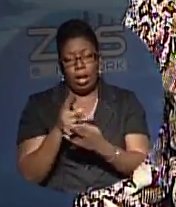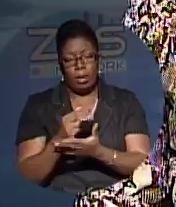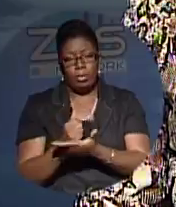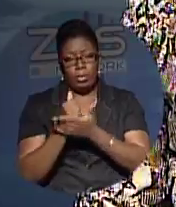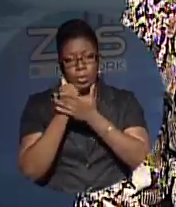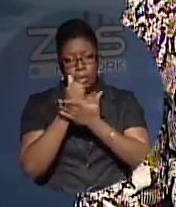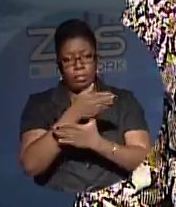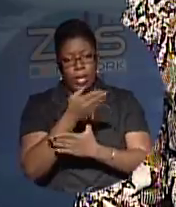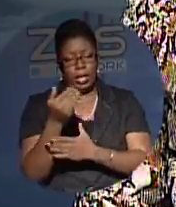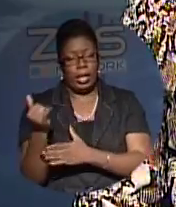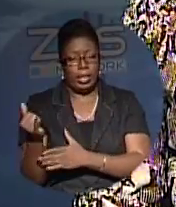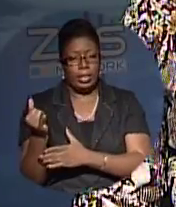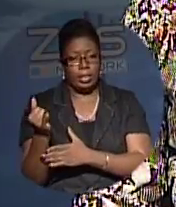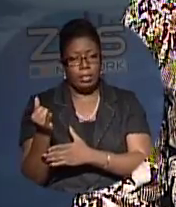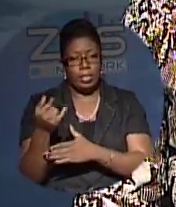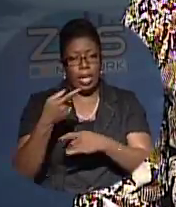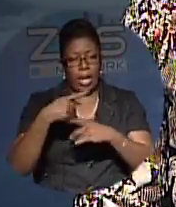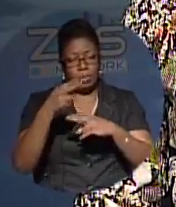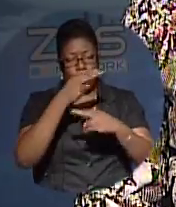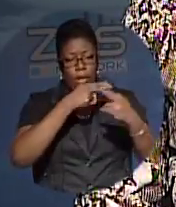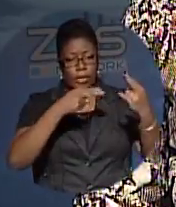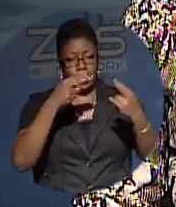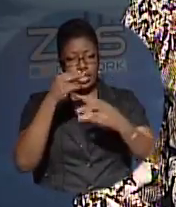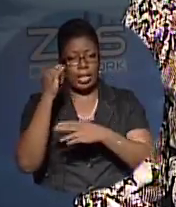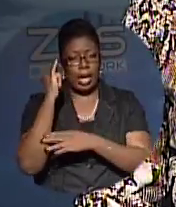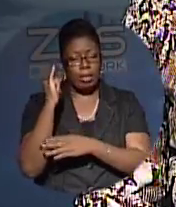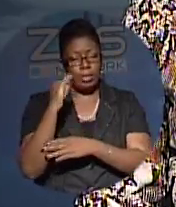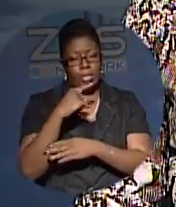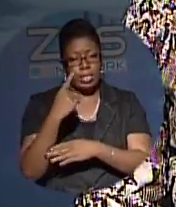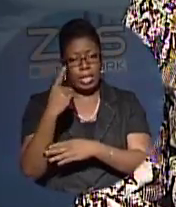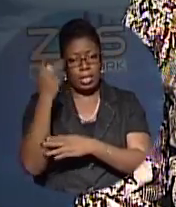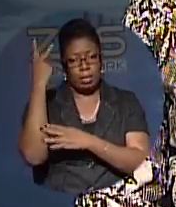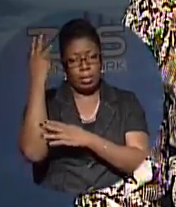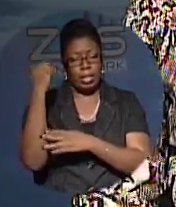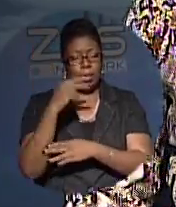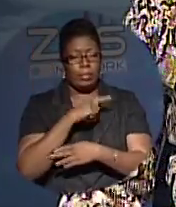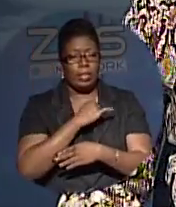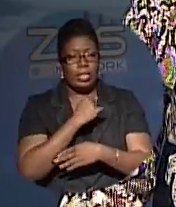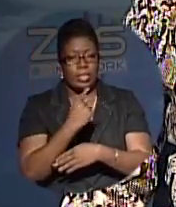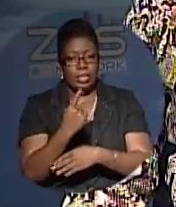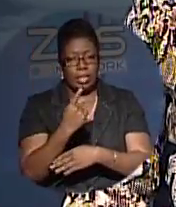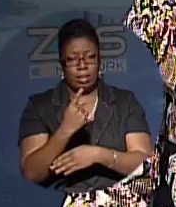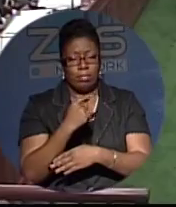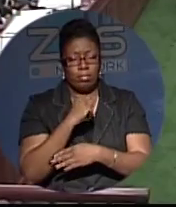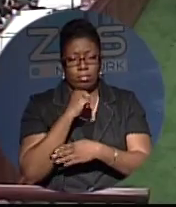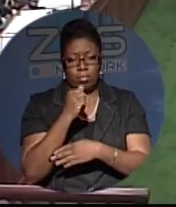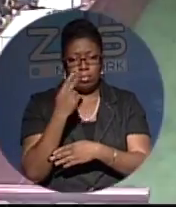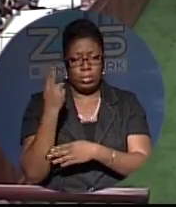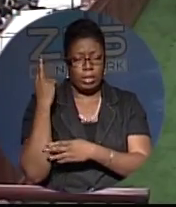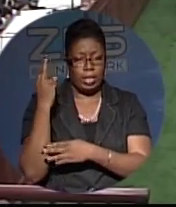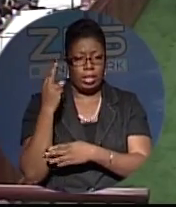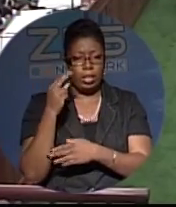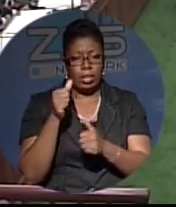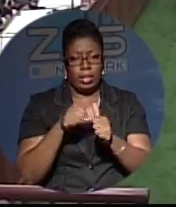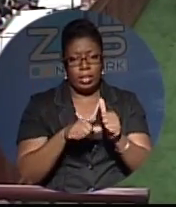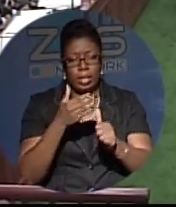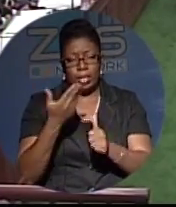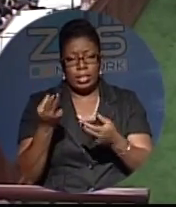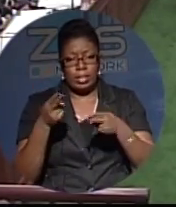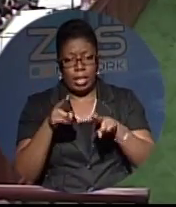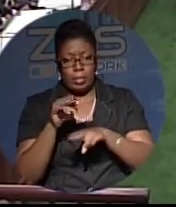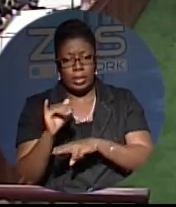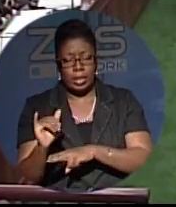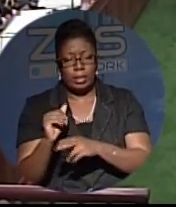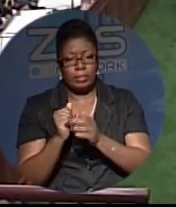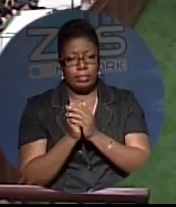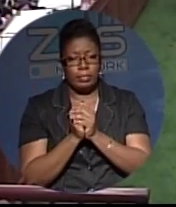after Hurricane Irene, but Prime Minister Ingram denied anything of the sort is happening. There is no political interference